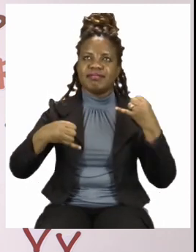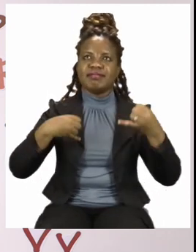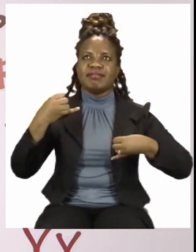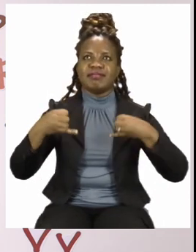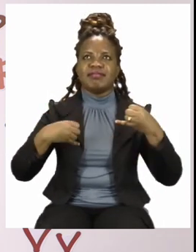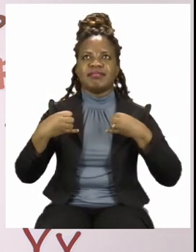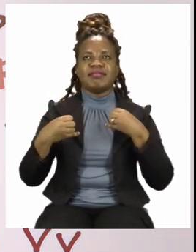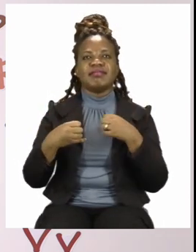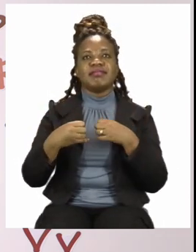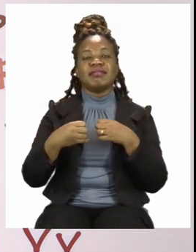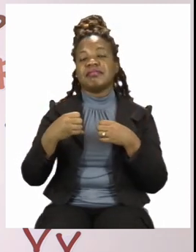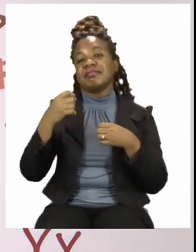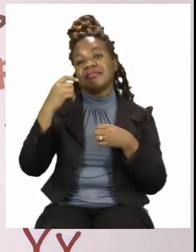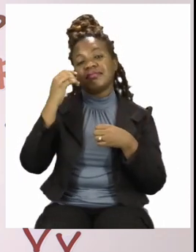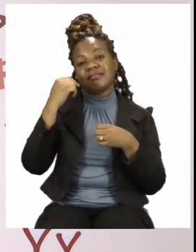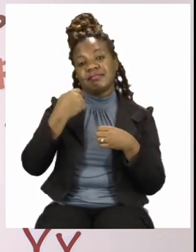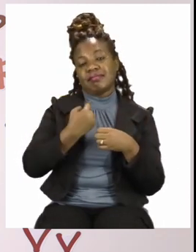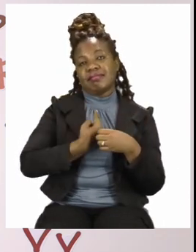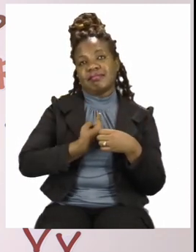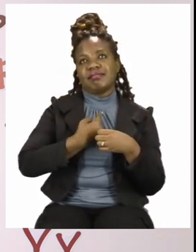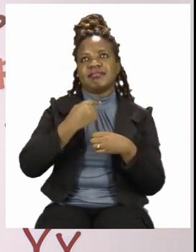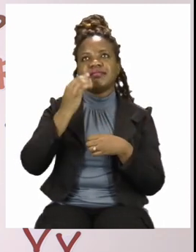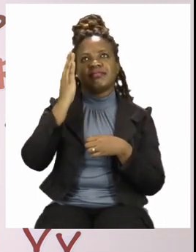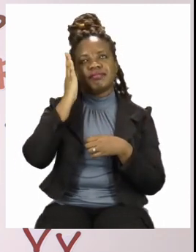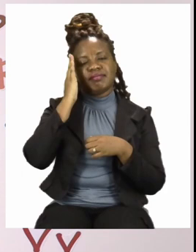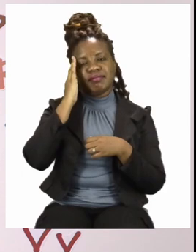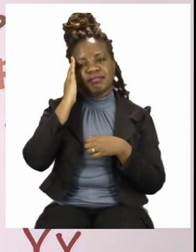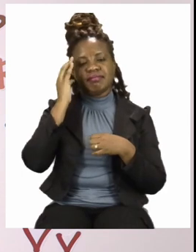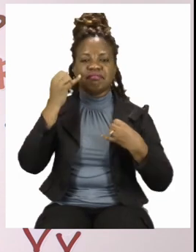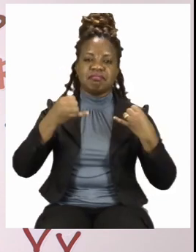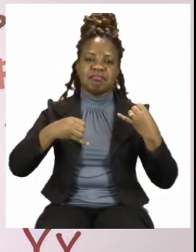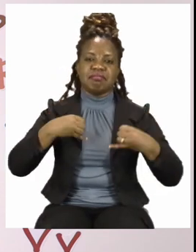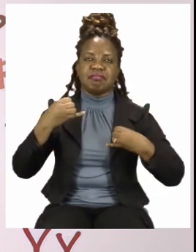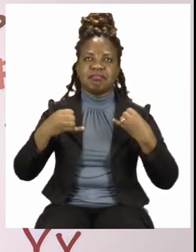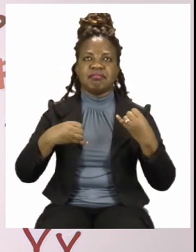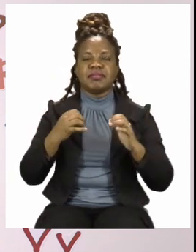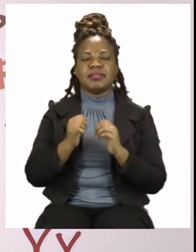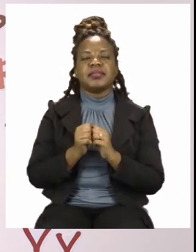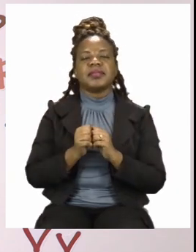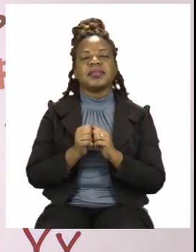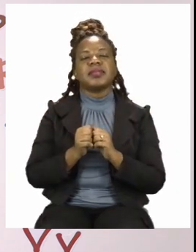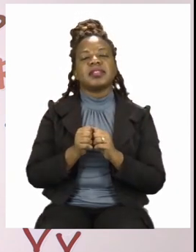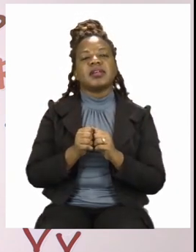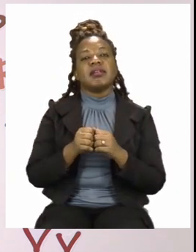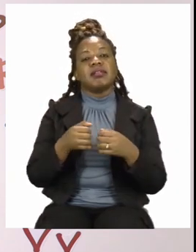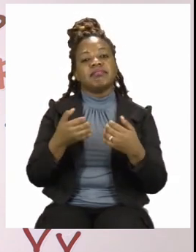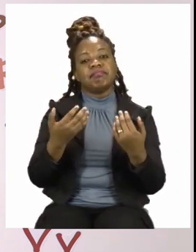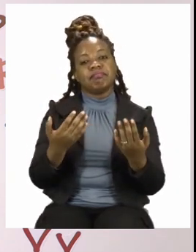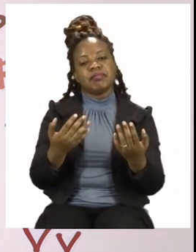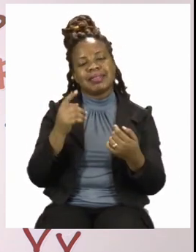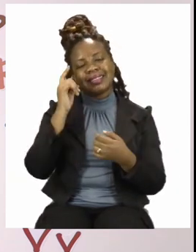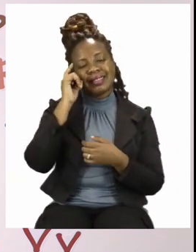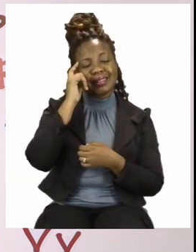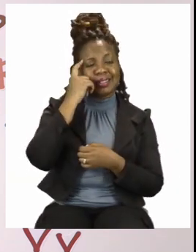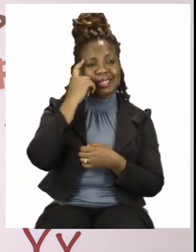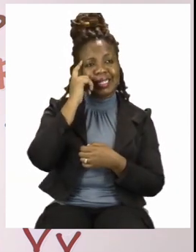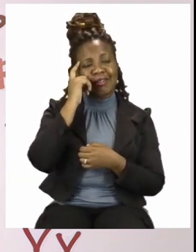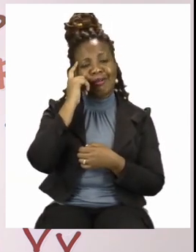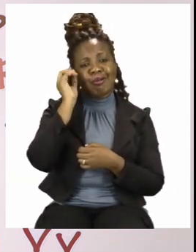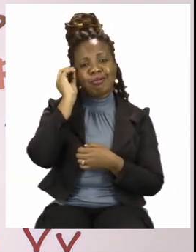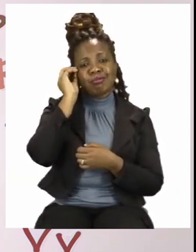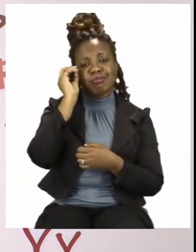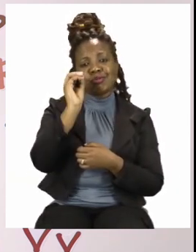did. Just make sure that if you don't know what to do or you're not sure, you can